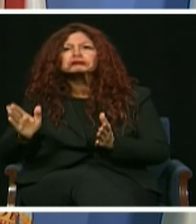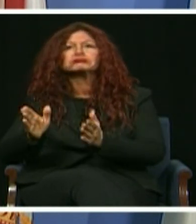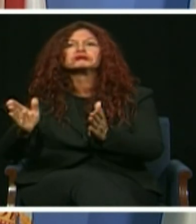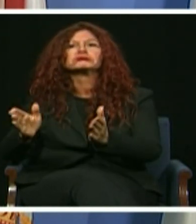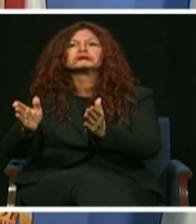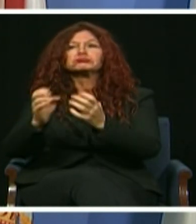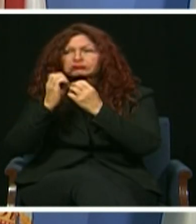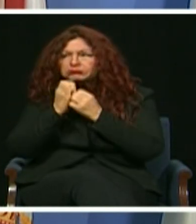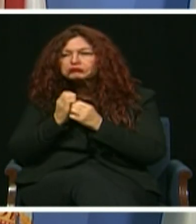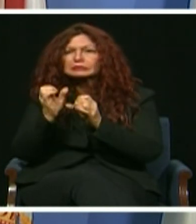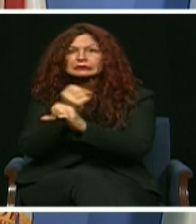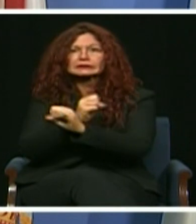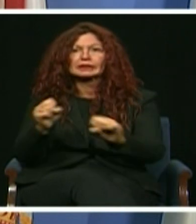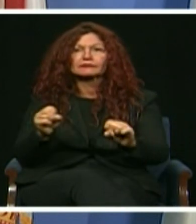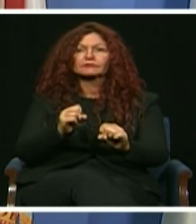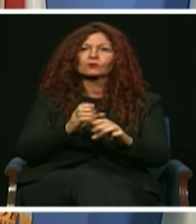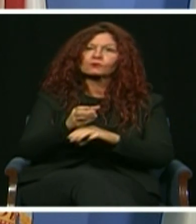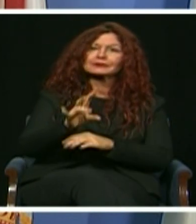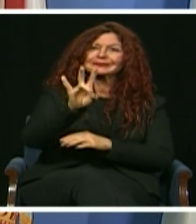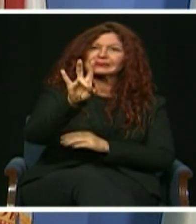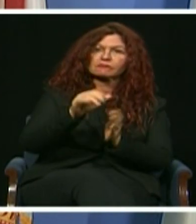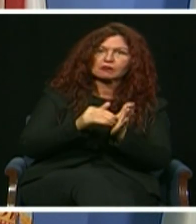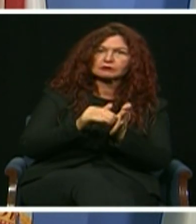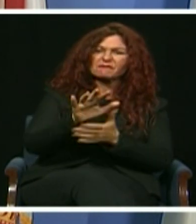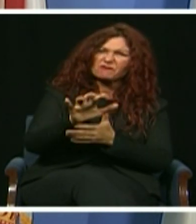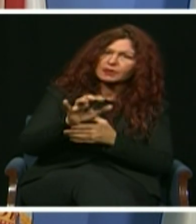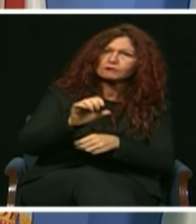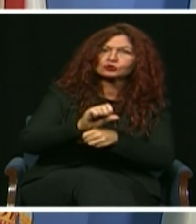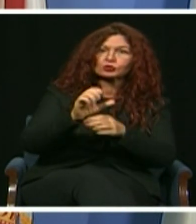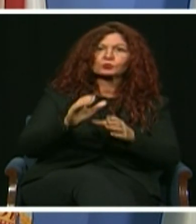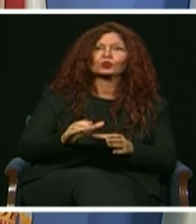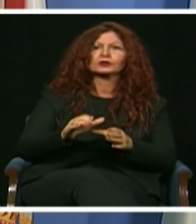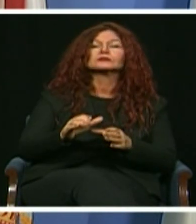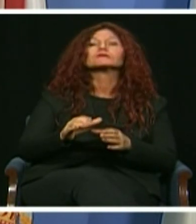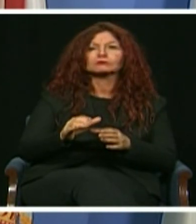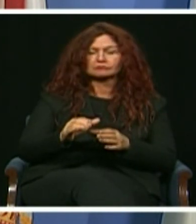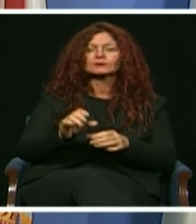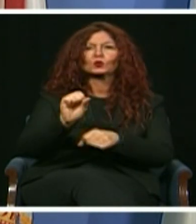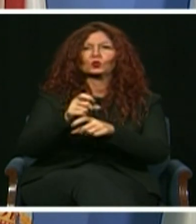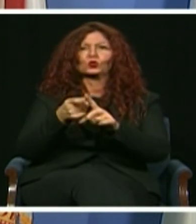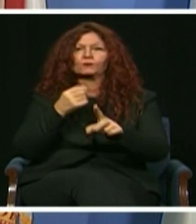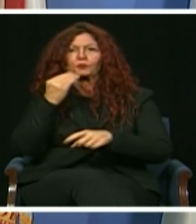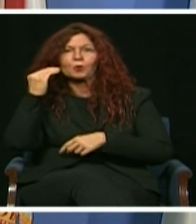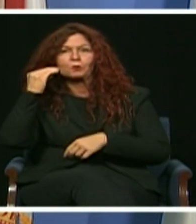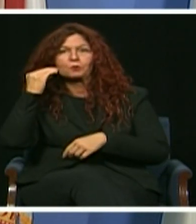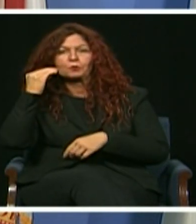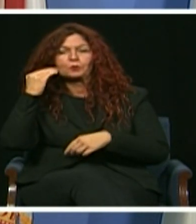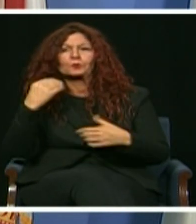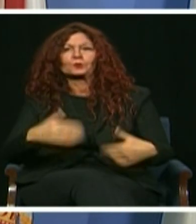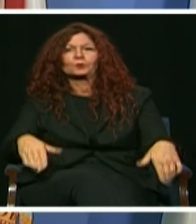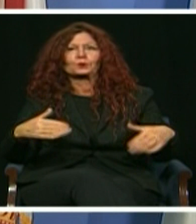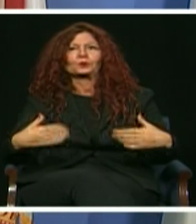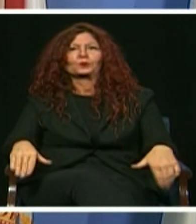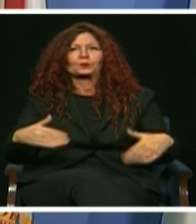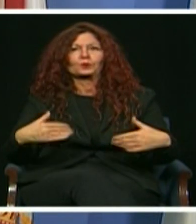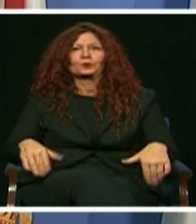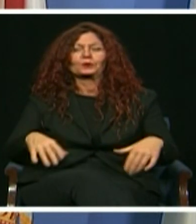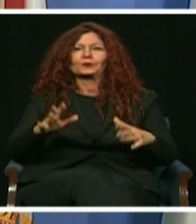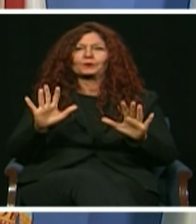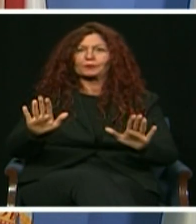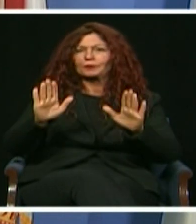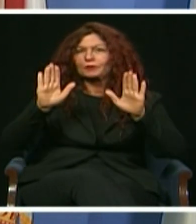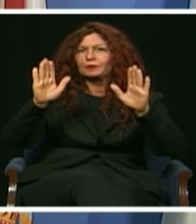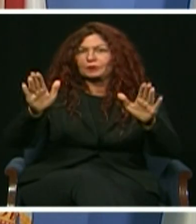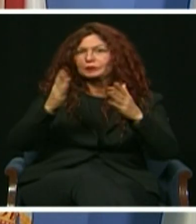,500 employees to home work in just six weeks. We once again congratulate Angel on his 41 years